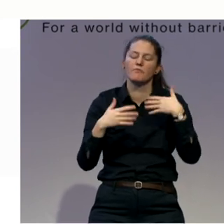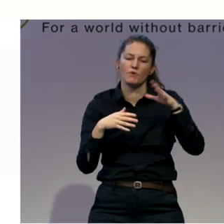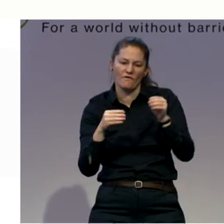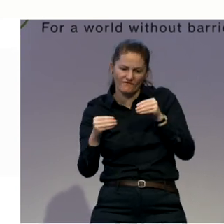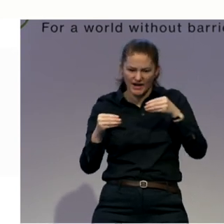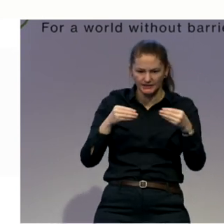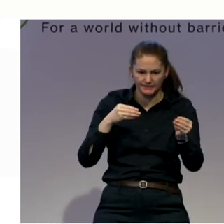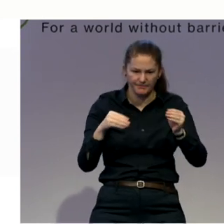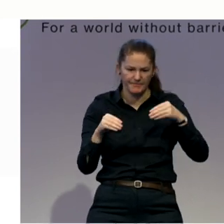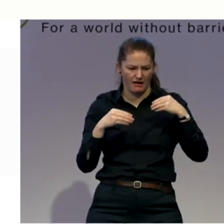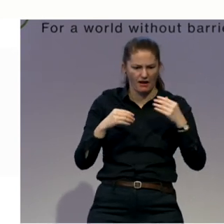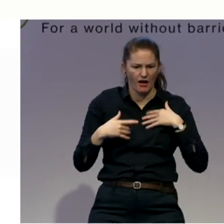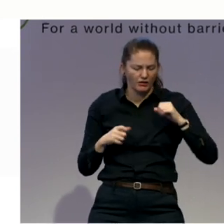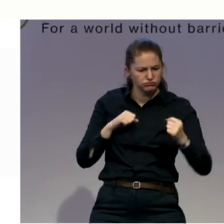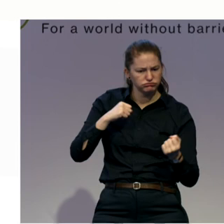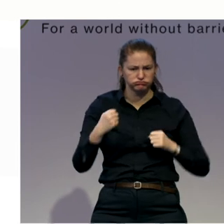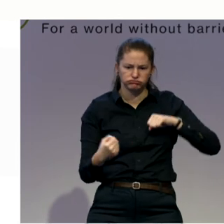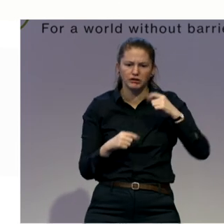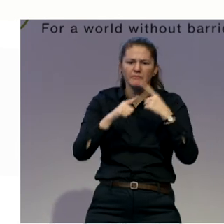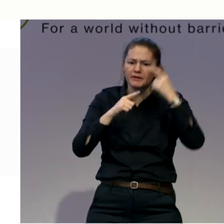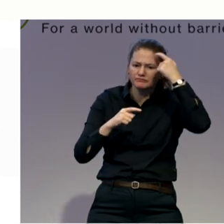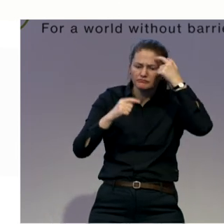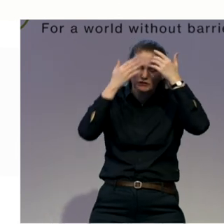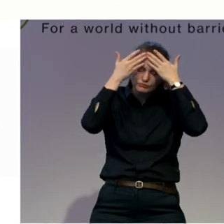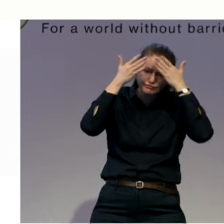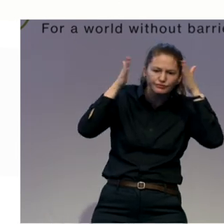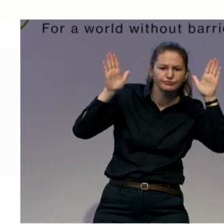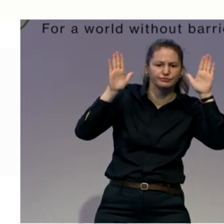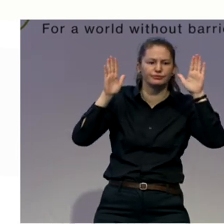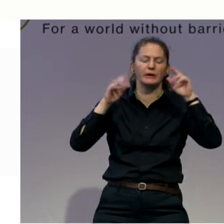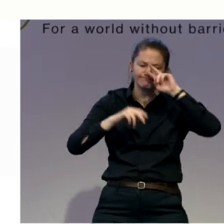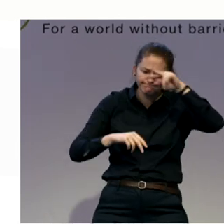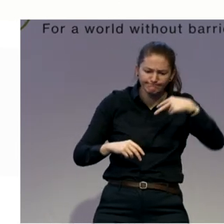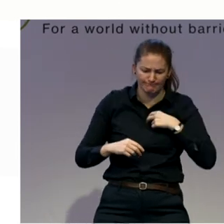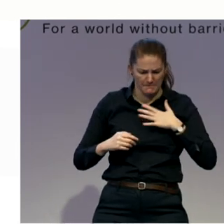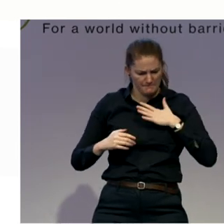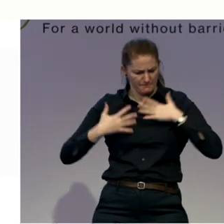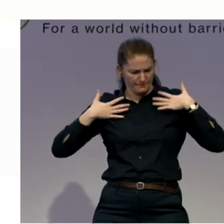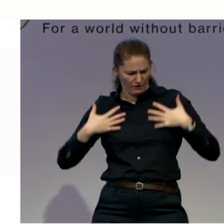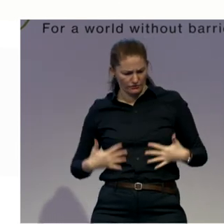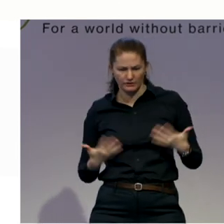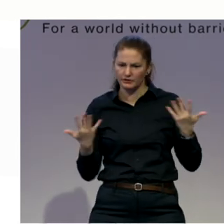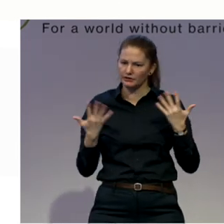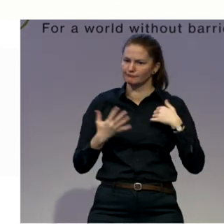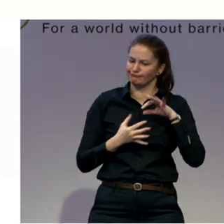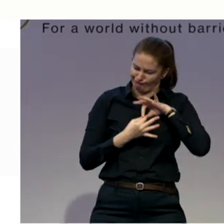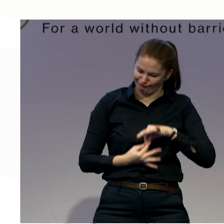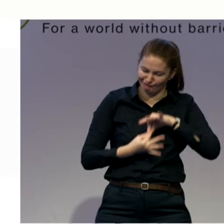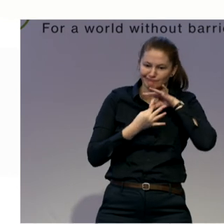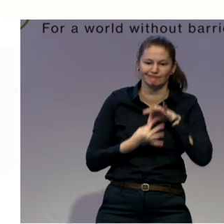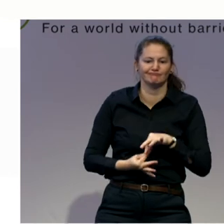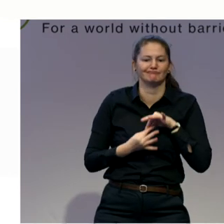support efficient and graceful movement. Pilates was developed by Joseph Pilates